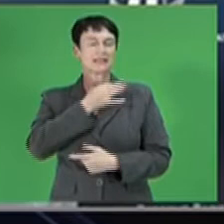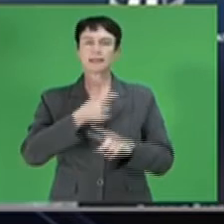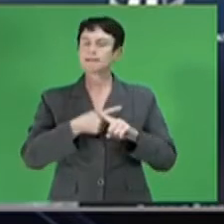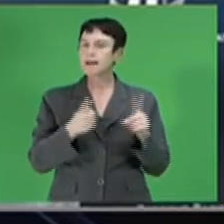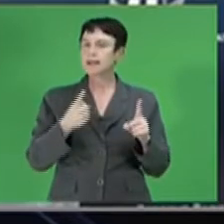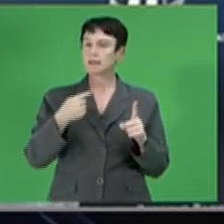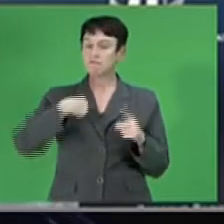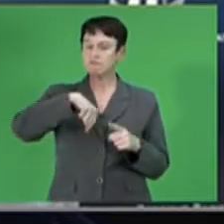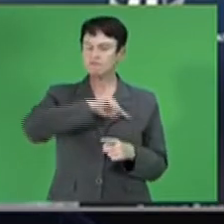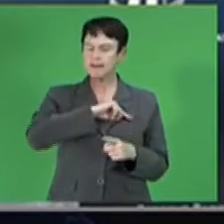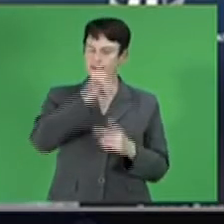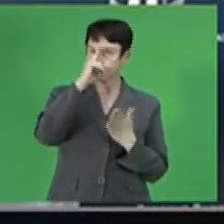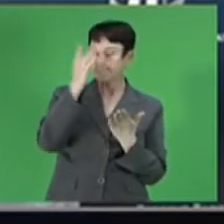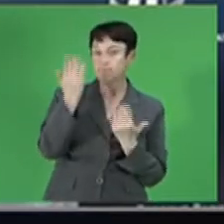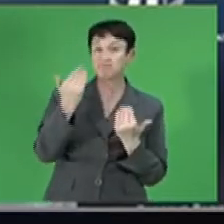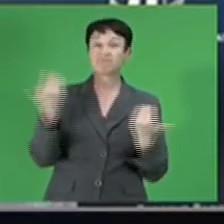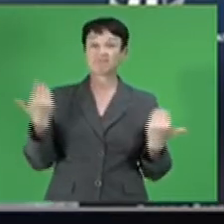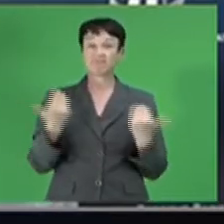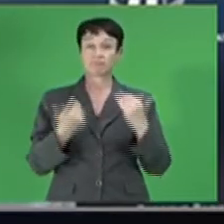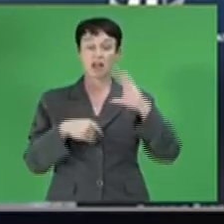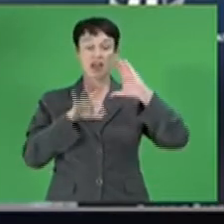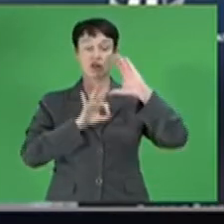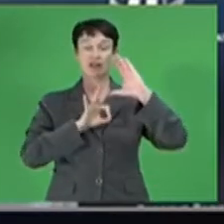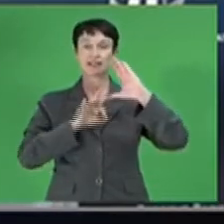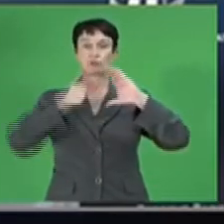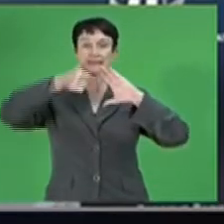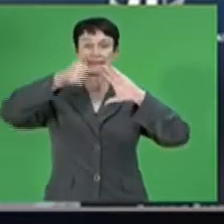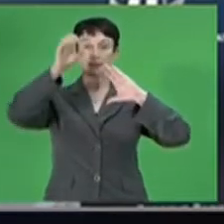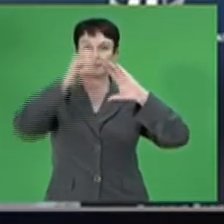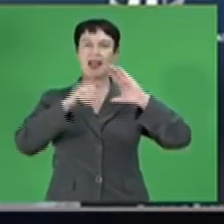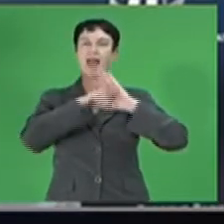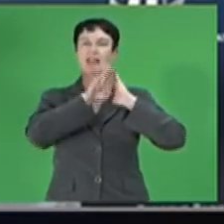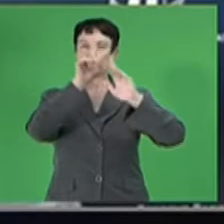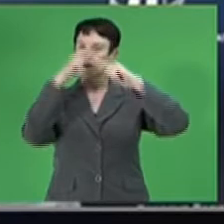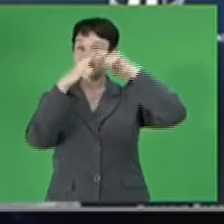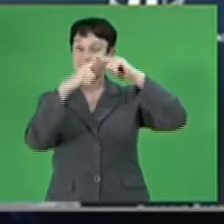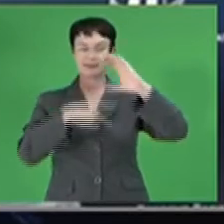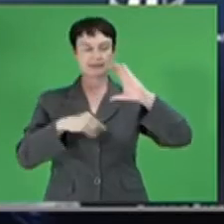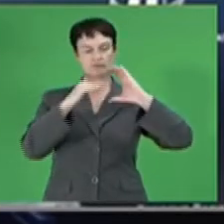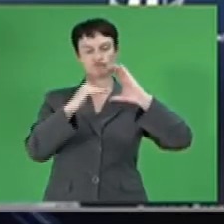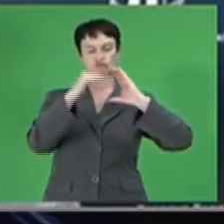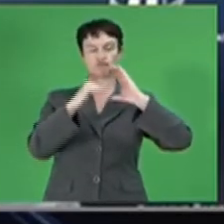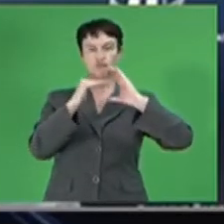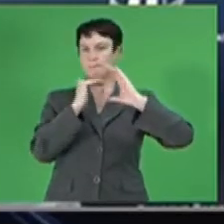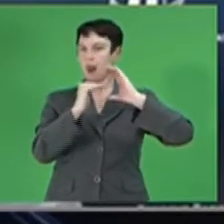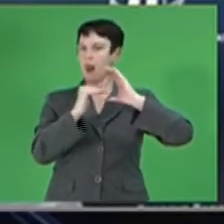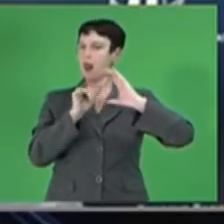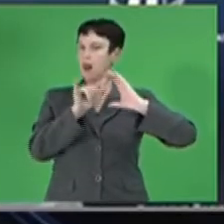inflation to stay close to the midpoint of the inflation target over the forecast period.